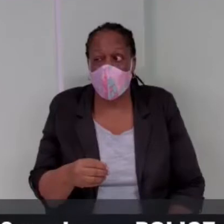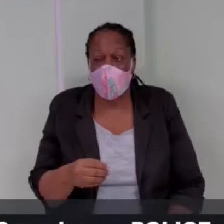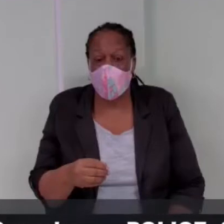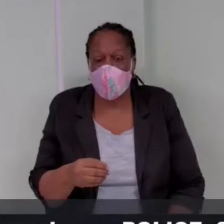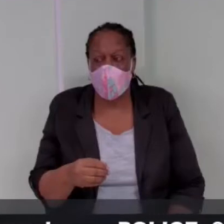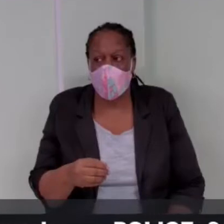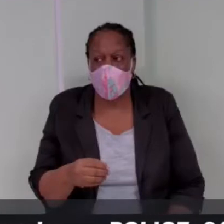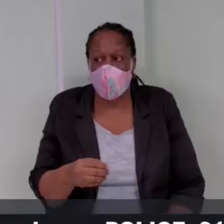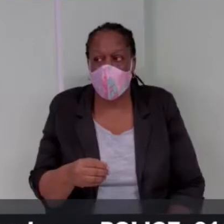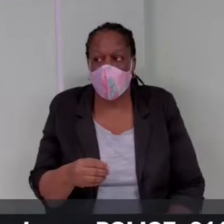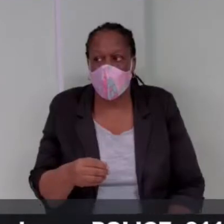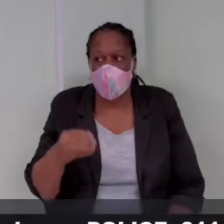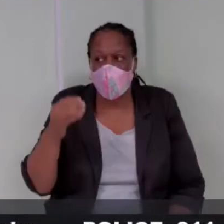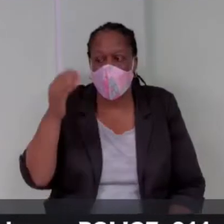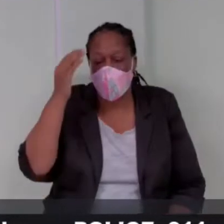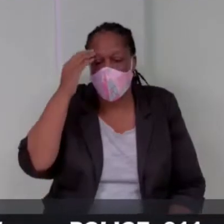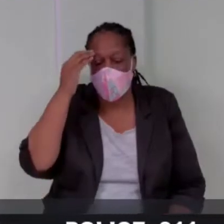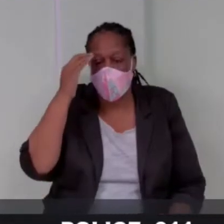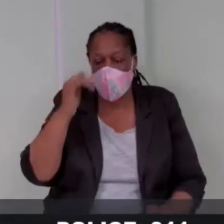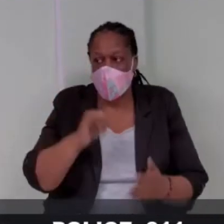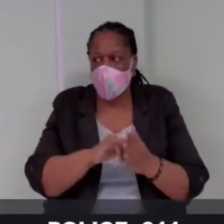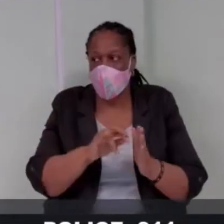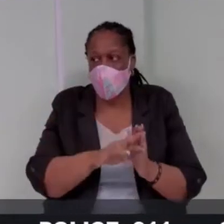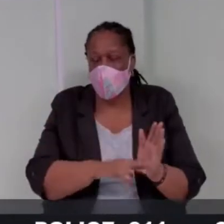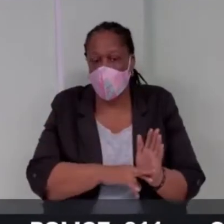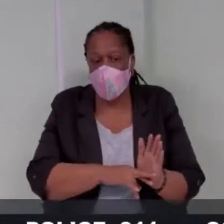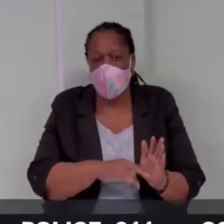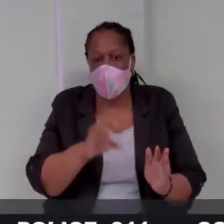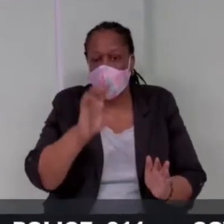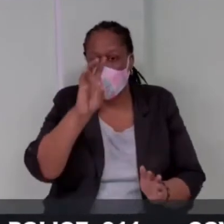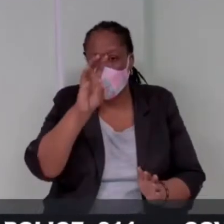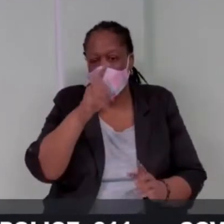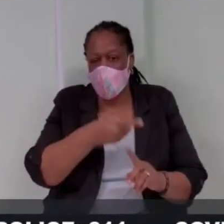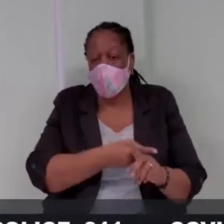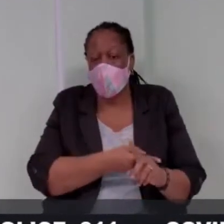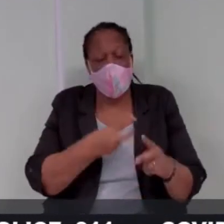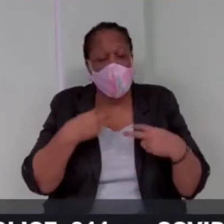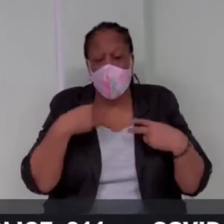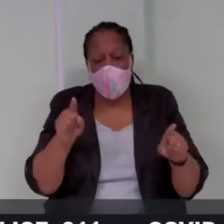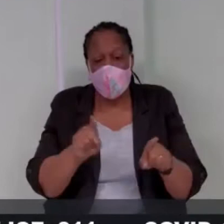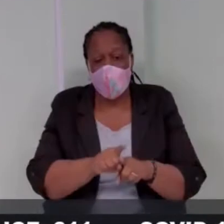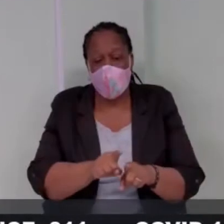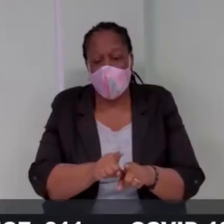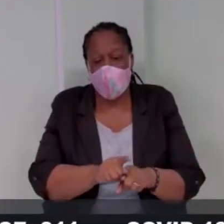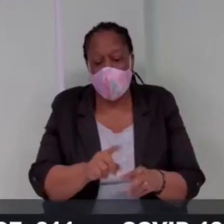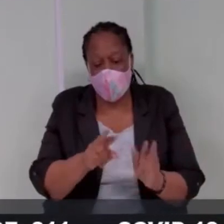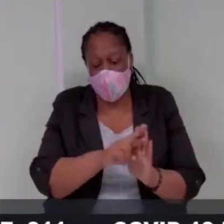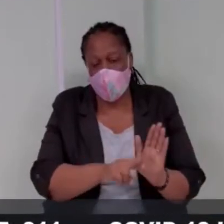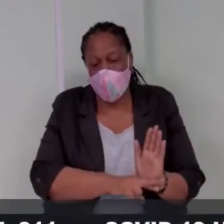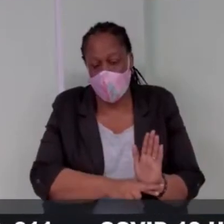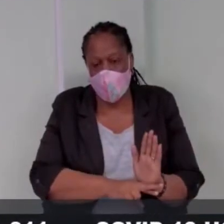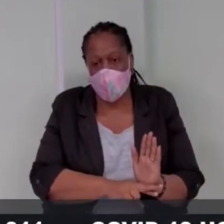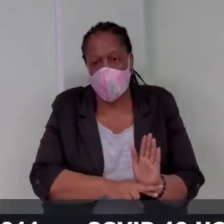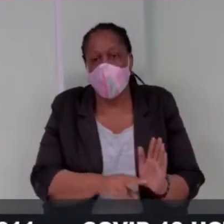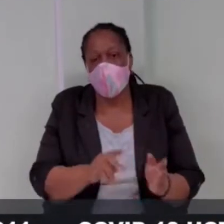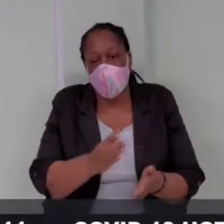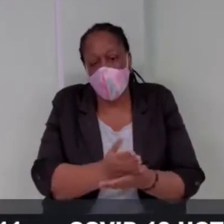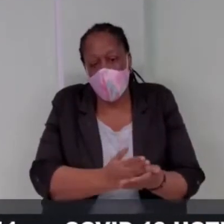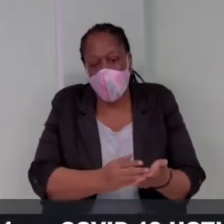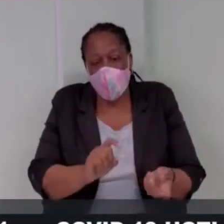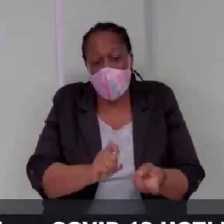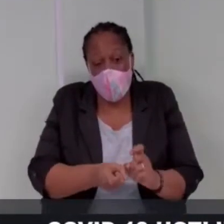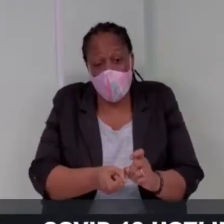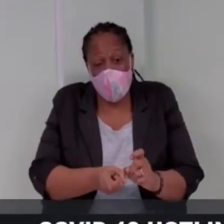we have been guided by these regulations for the last seven months and we do not expect or we do not anticipate